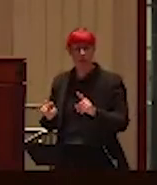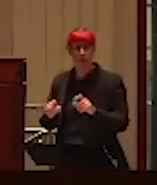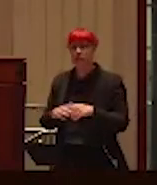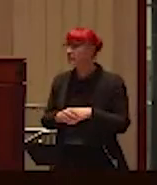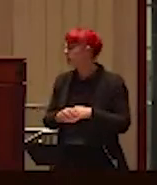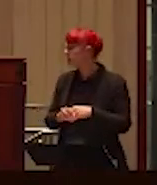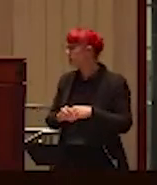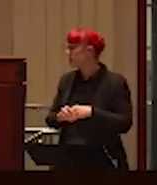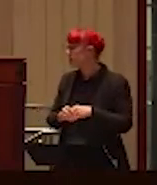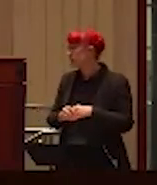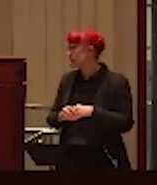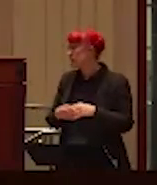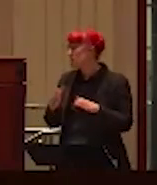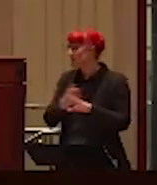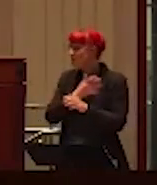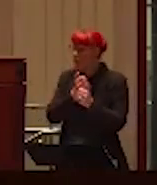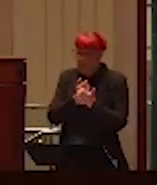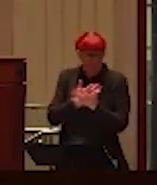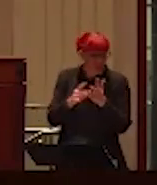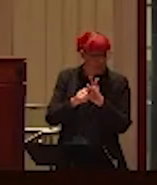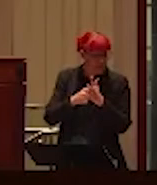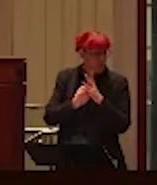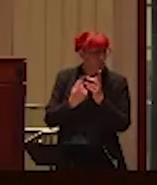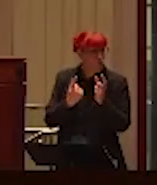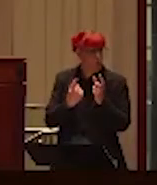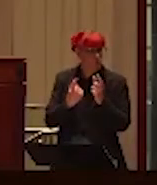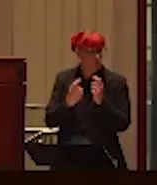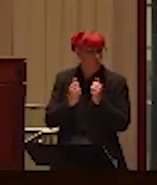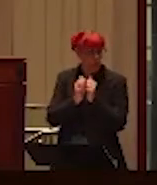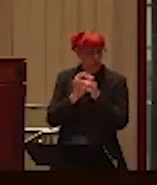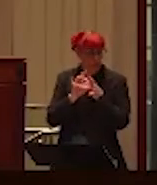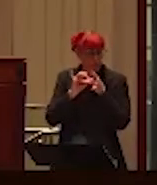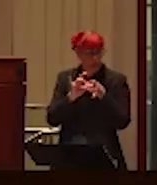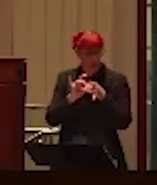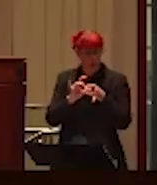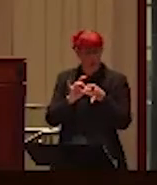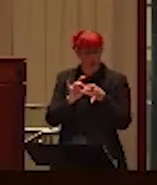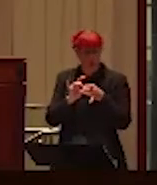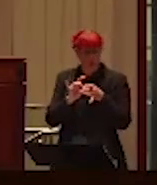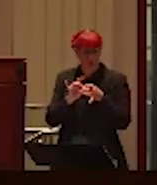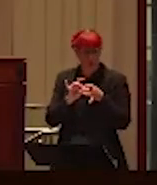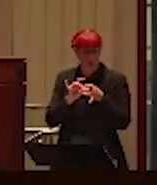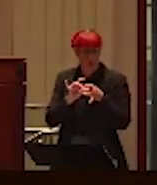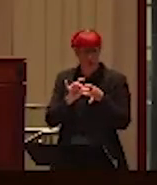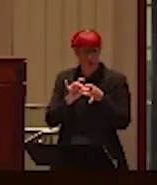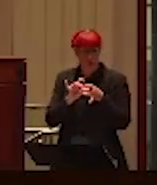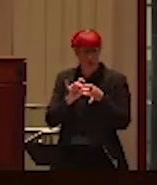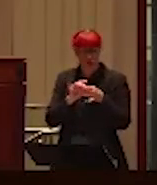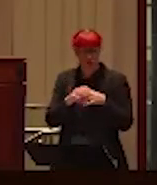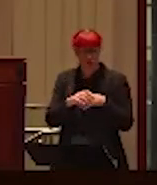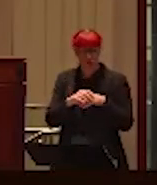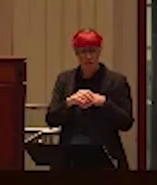where it started though, before all of that happened in the relationship at the very beginning, before any of that stuff started to happen,